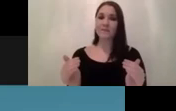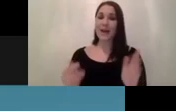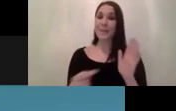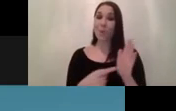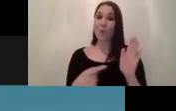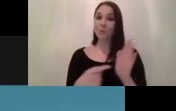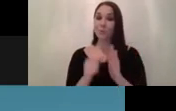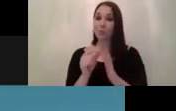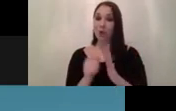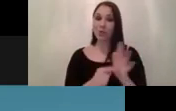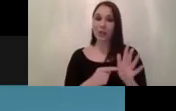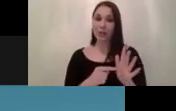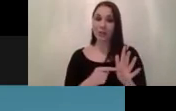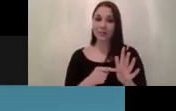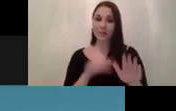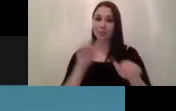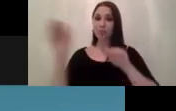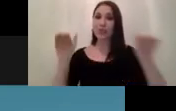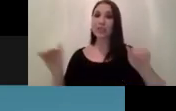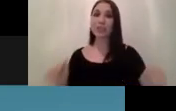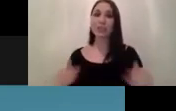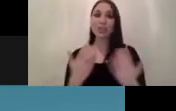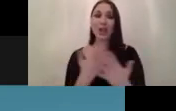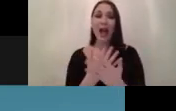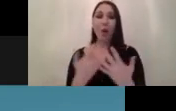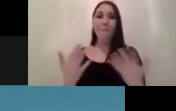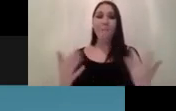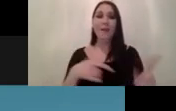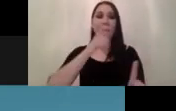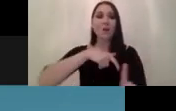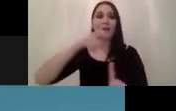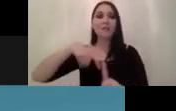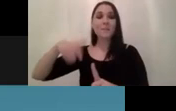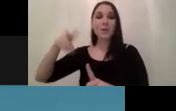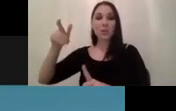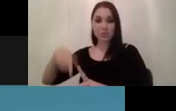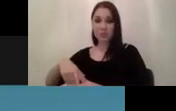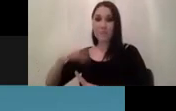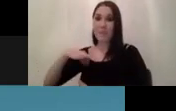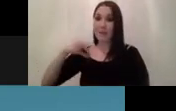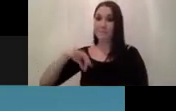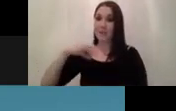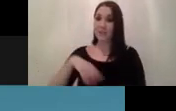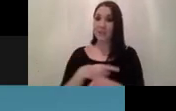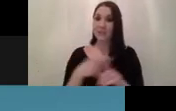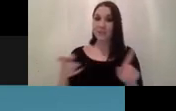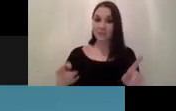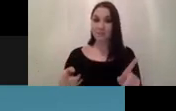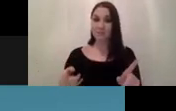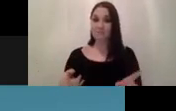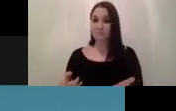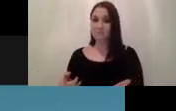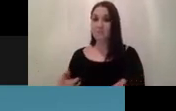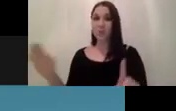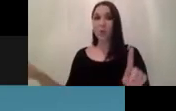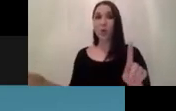so reach would be how many customers will benefit from the solution impact is how much does this feature benefits toward our current goals